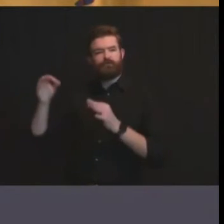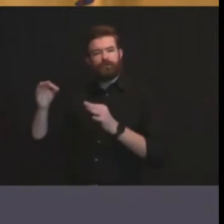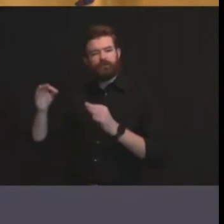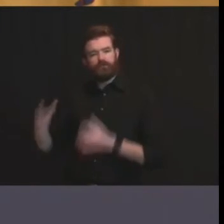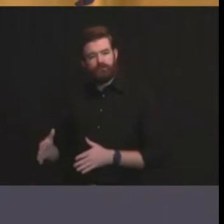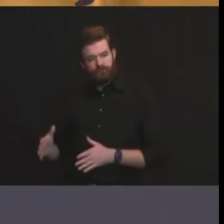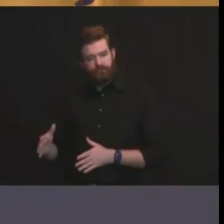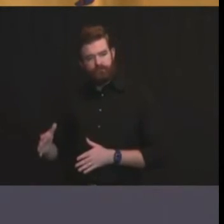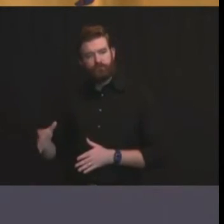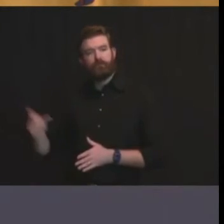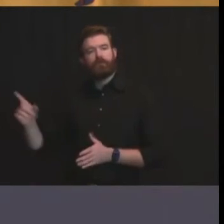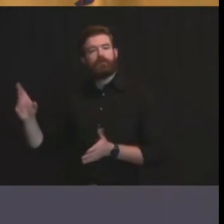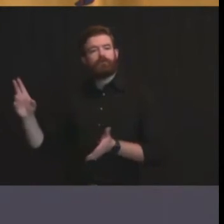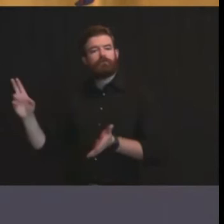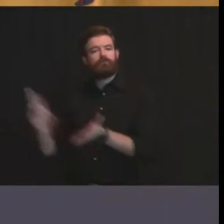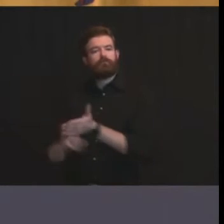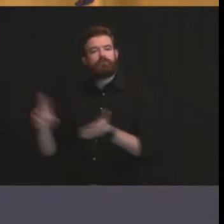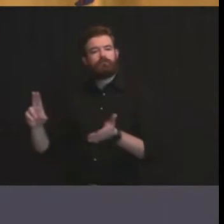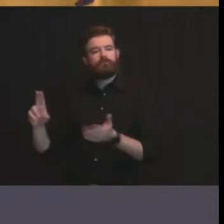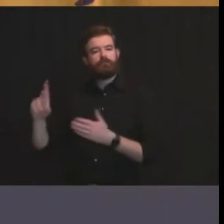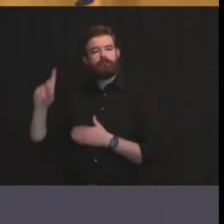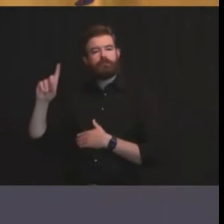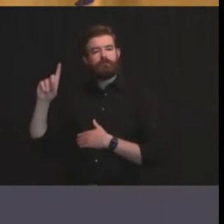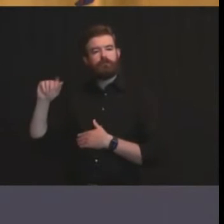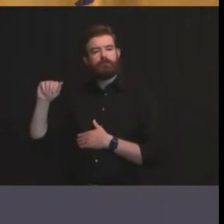law god bless that lad